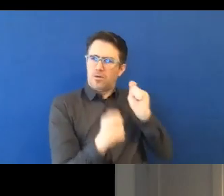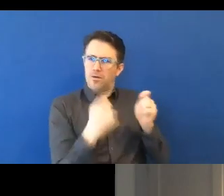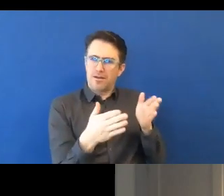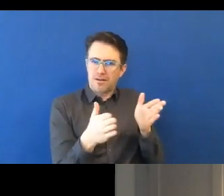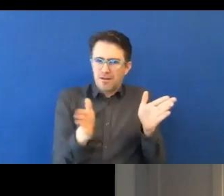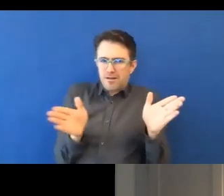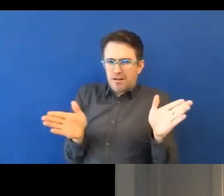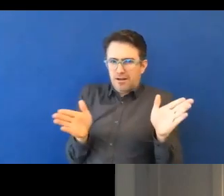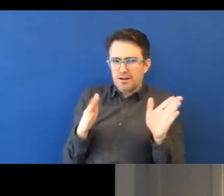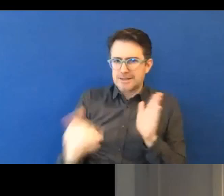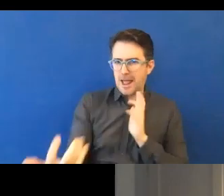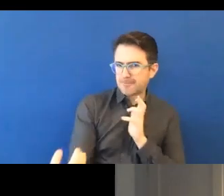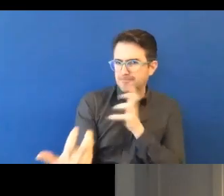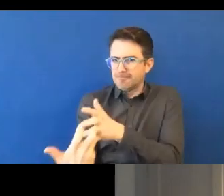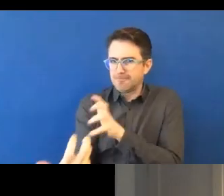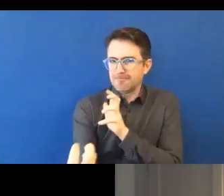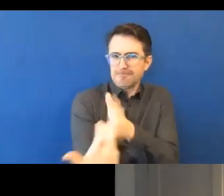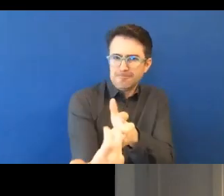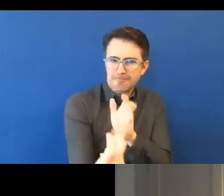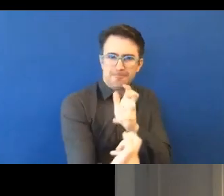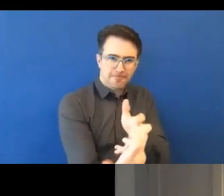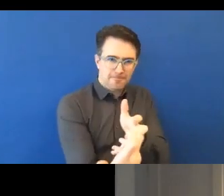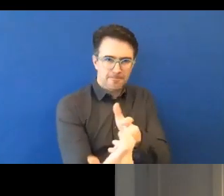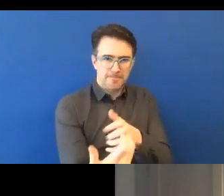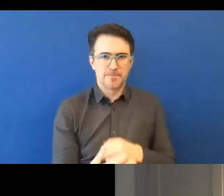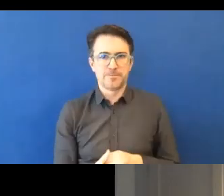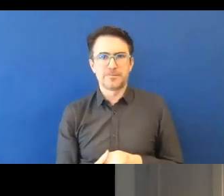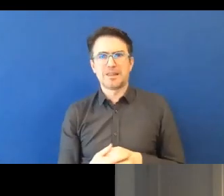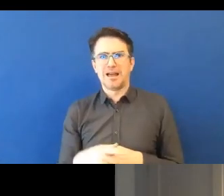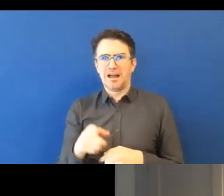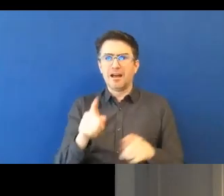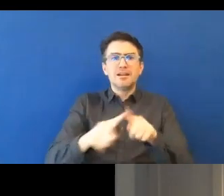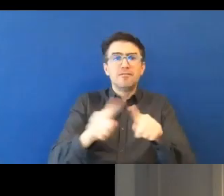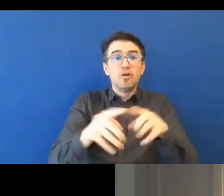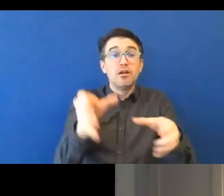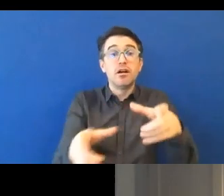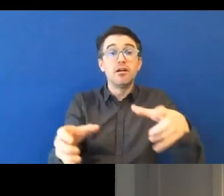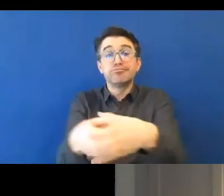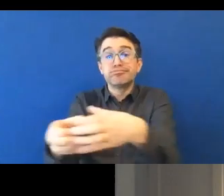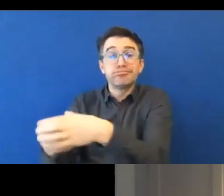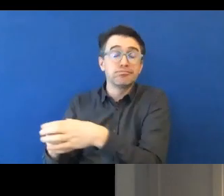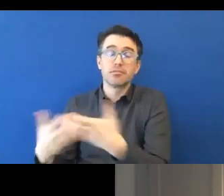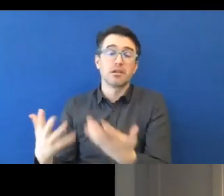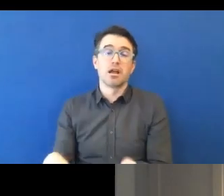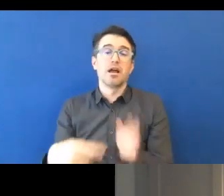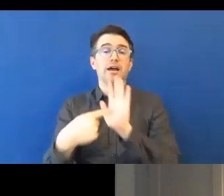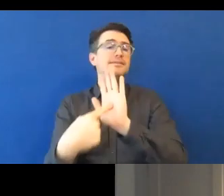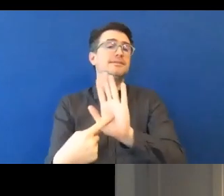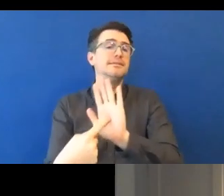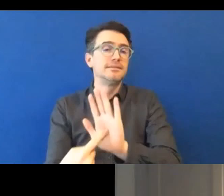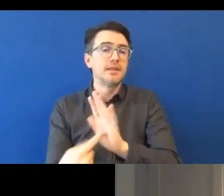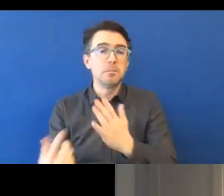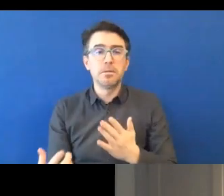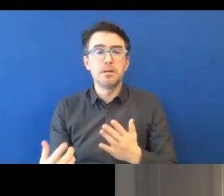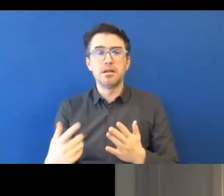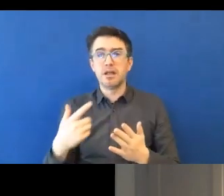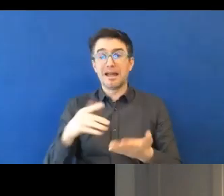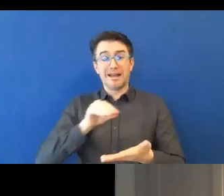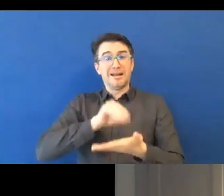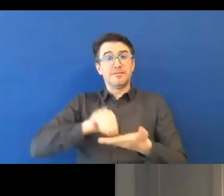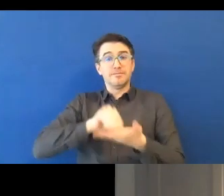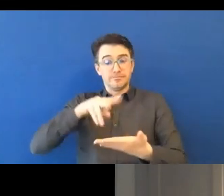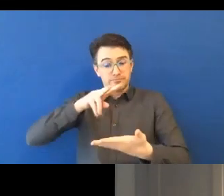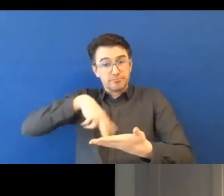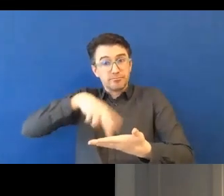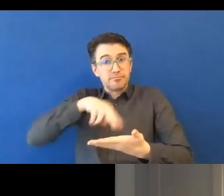such good tools and techniques now that we don't actually need to write things down anymore, but we still privilege literacy as the only gateway to